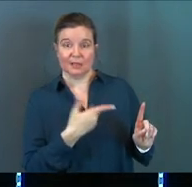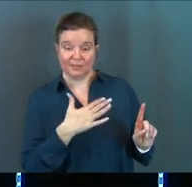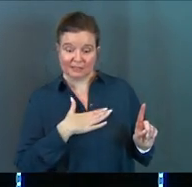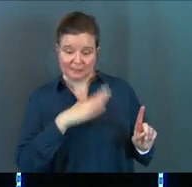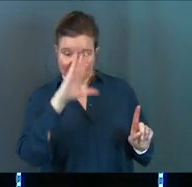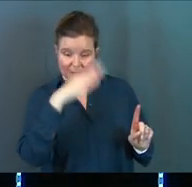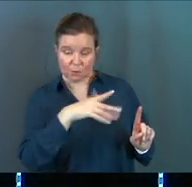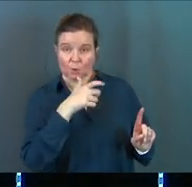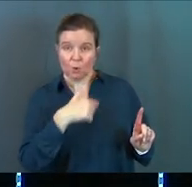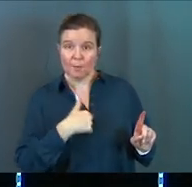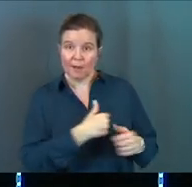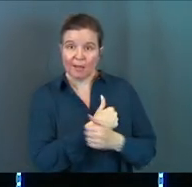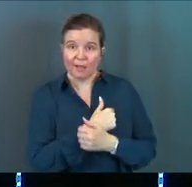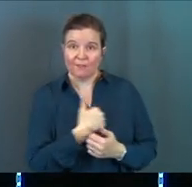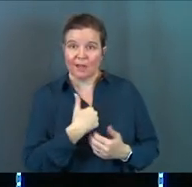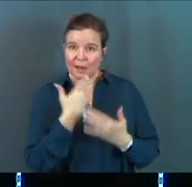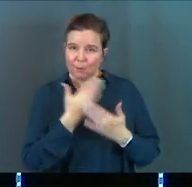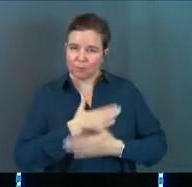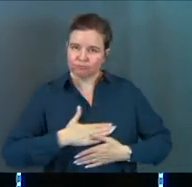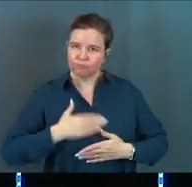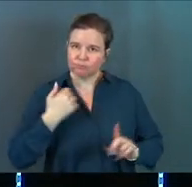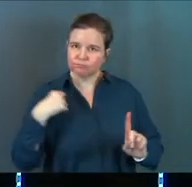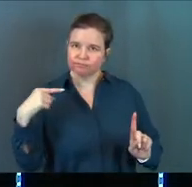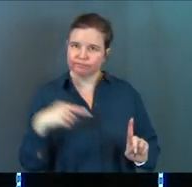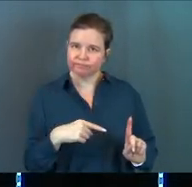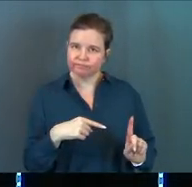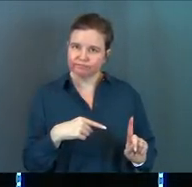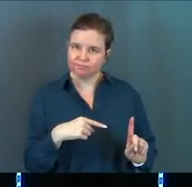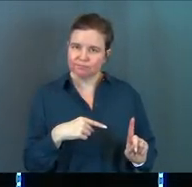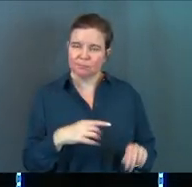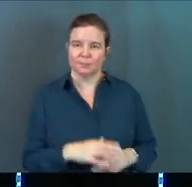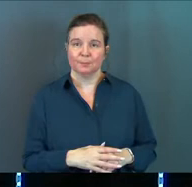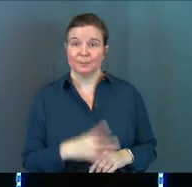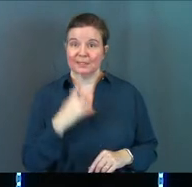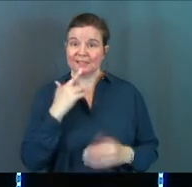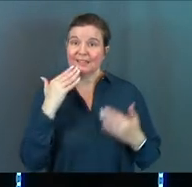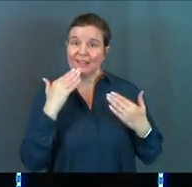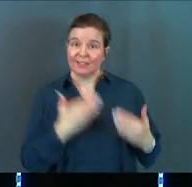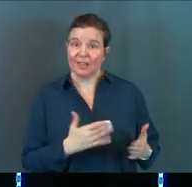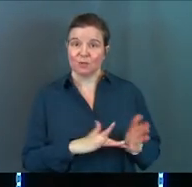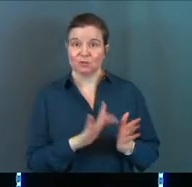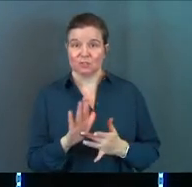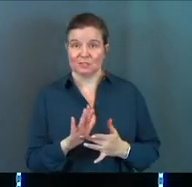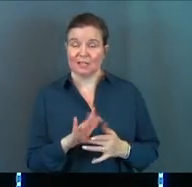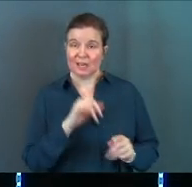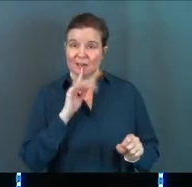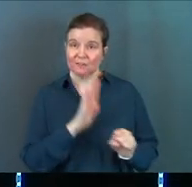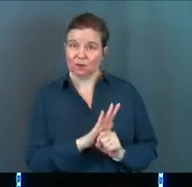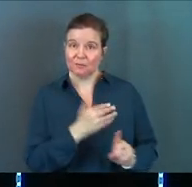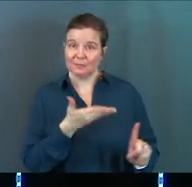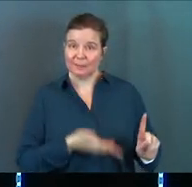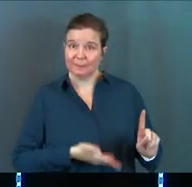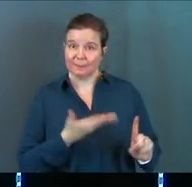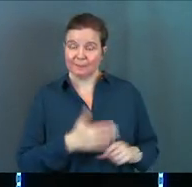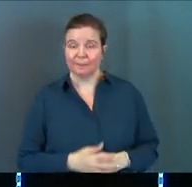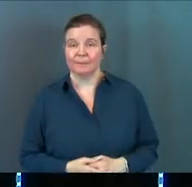this is my son whom I love and I'm well pleased with him. He says thank you to Jesus and affirms him.